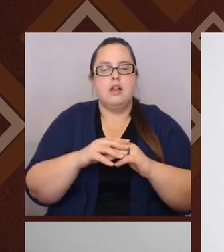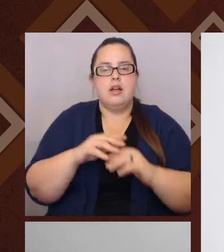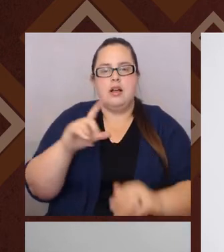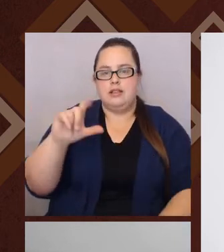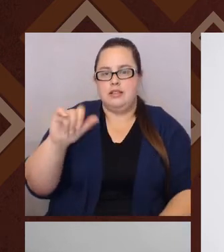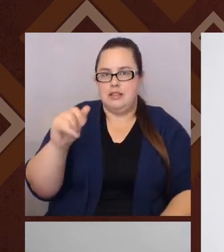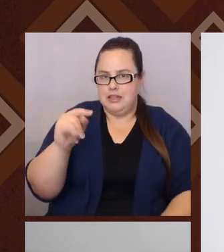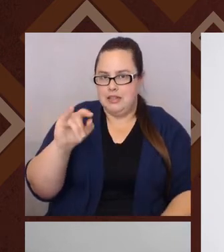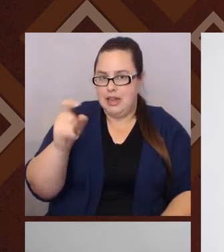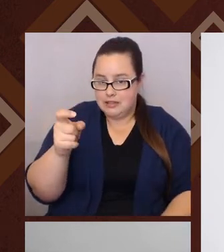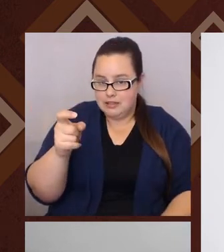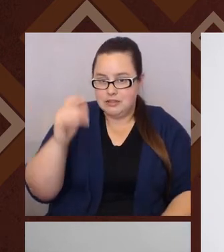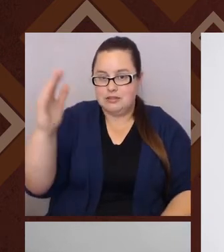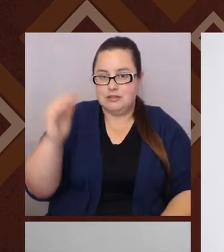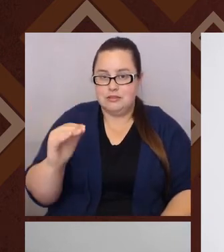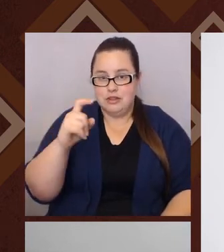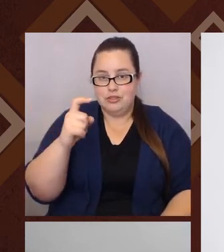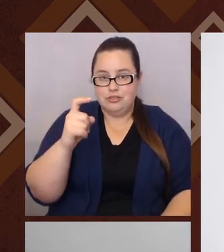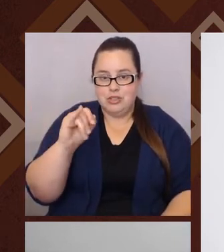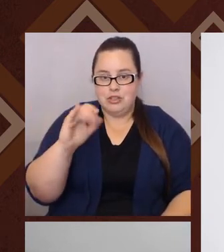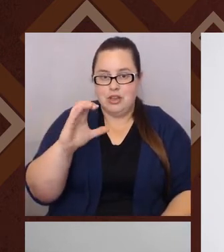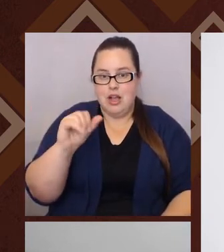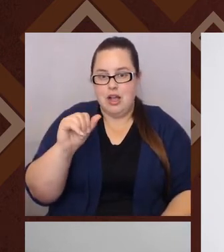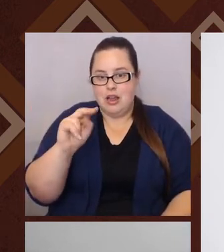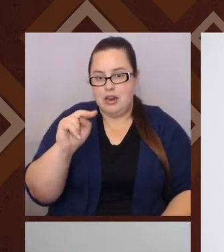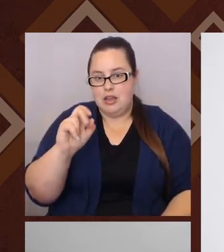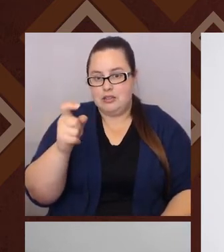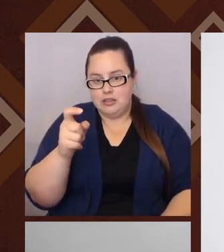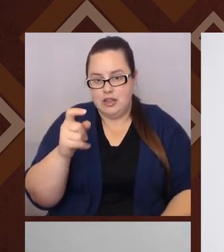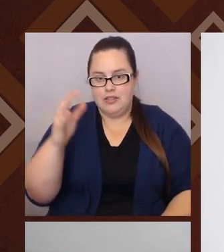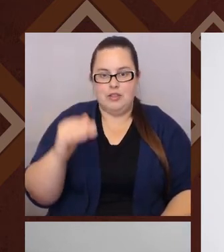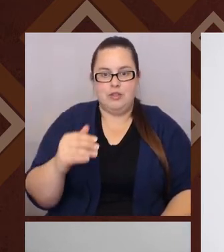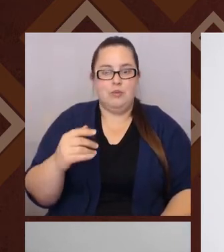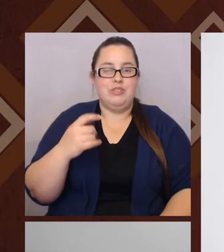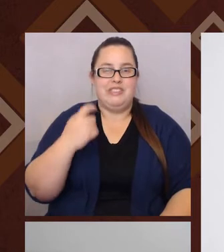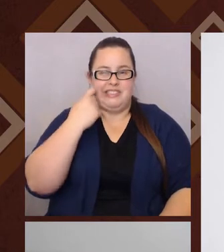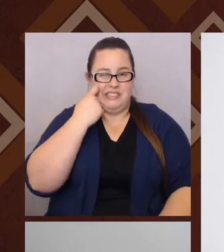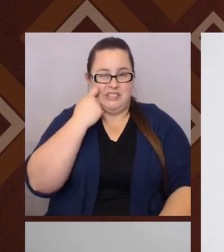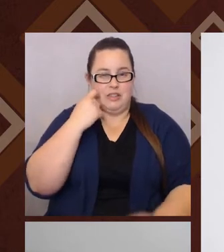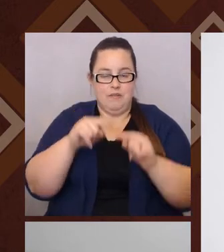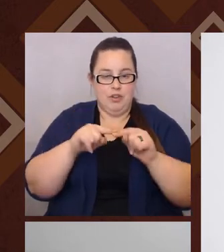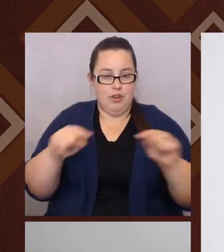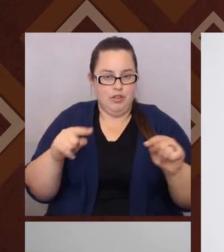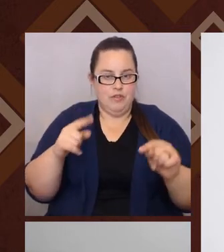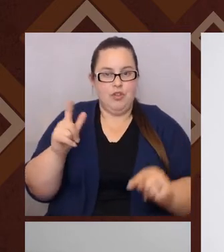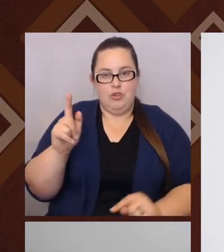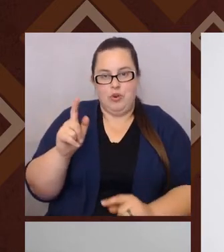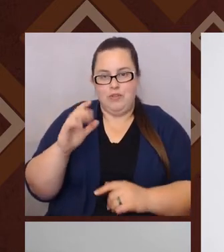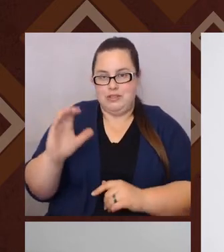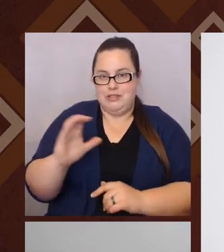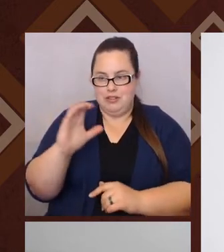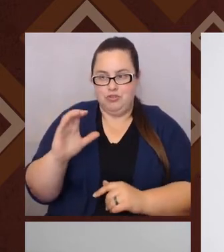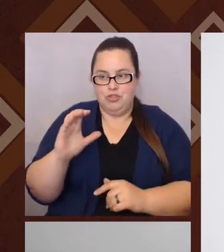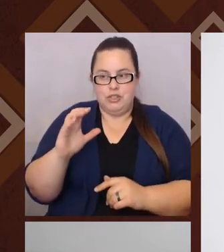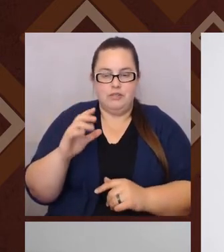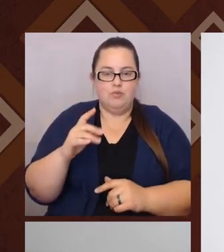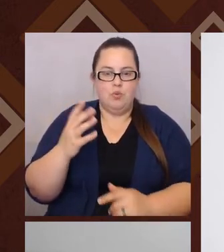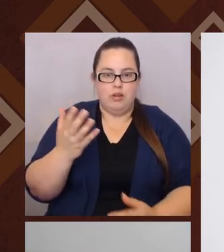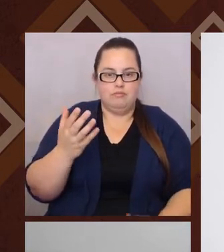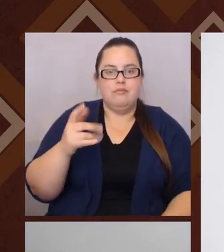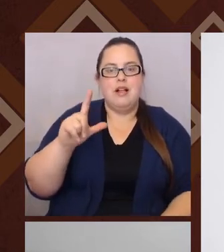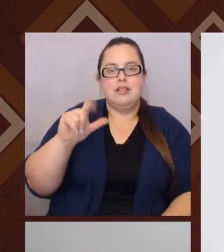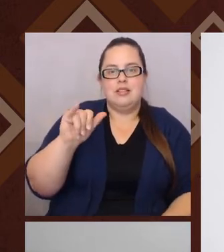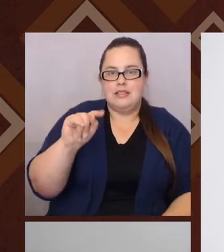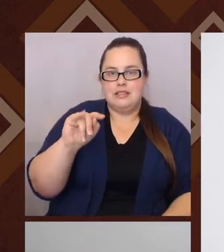Chicanx. And then the most recent variations I think that fit within this 21st century framework are Latin or